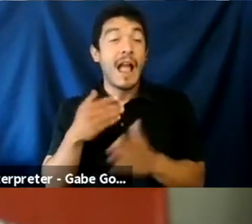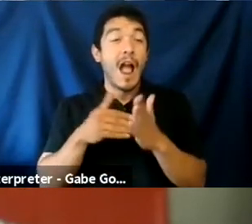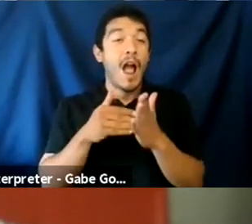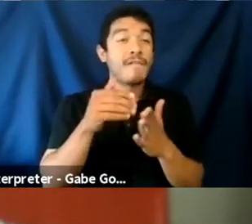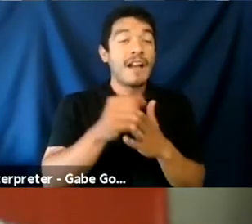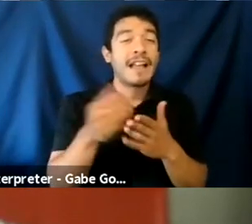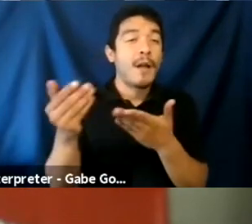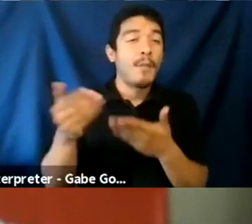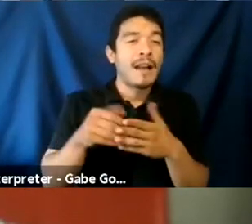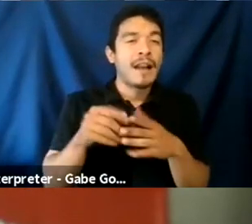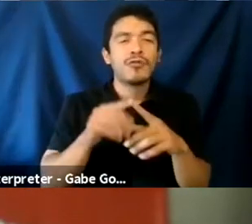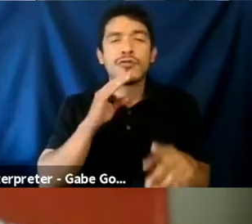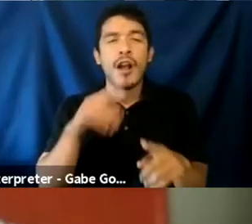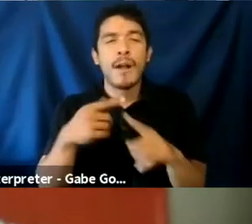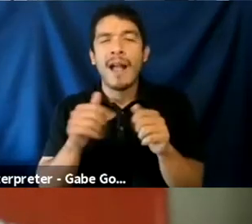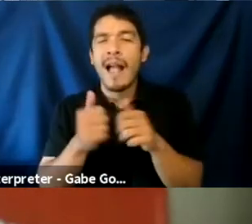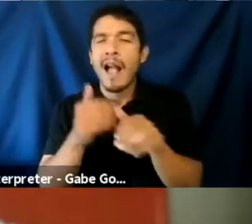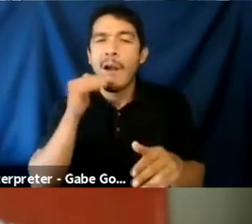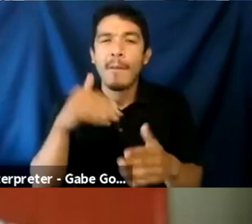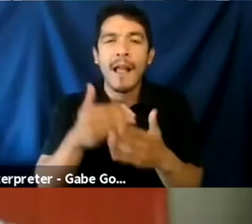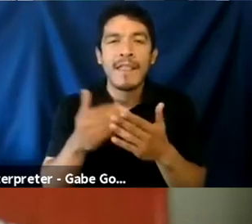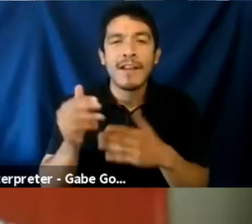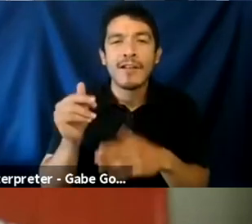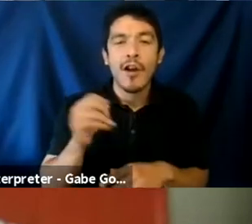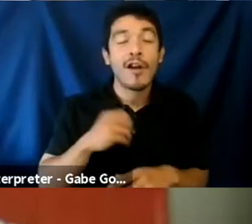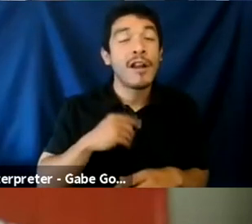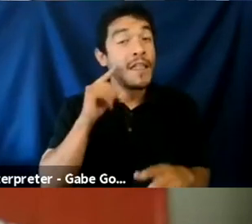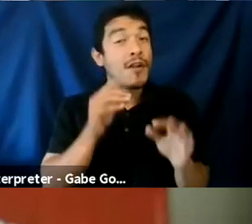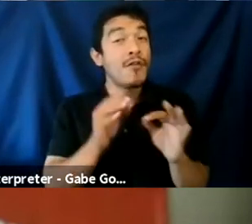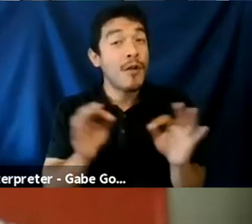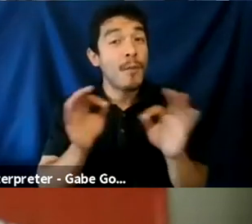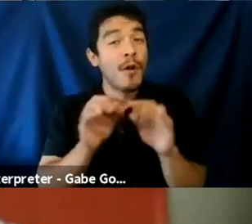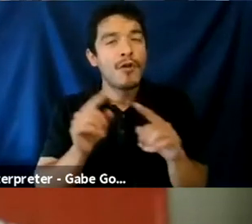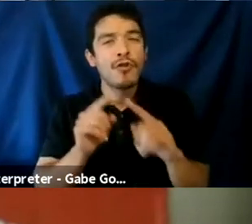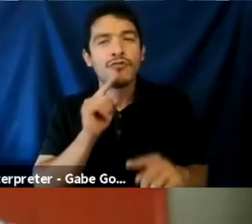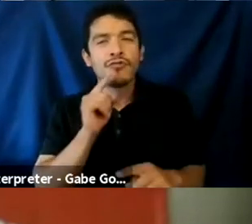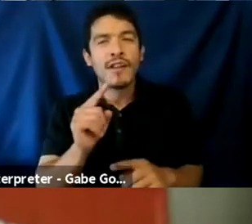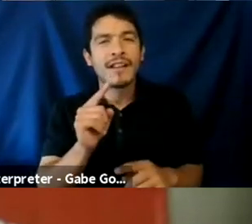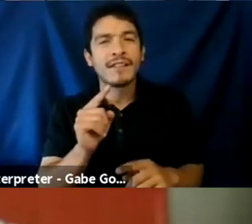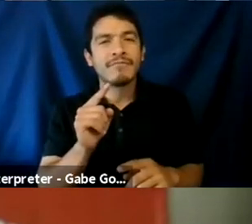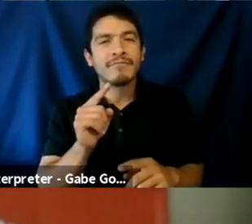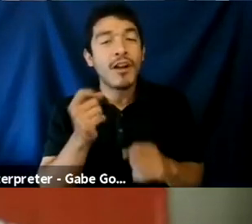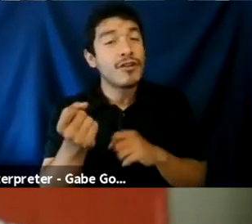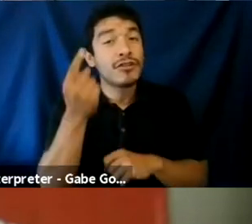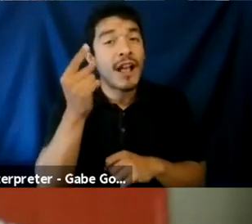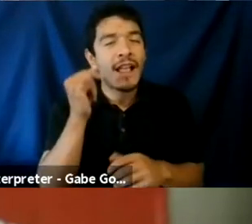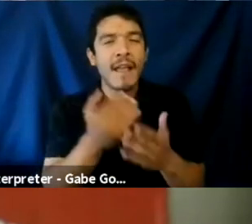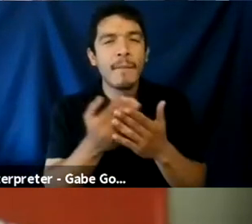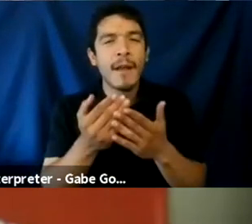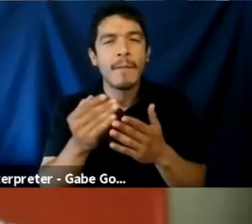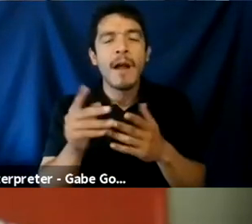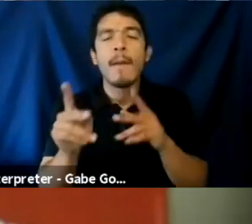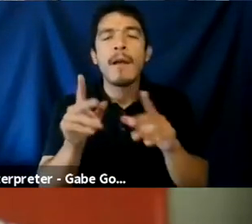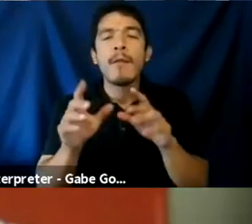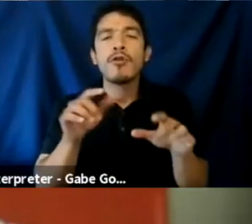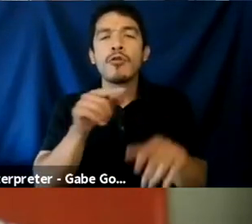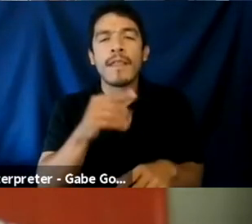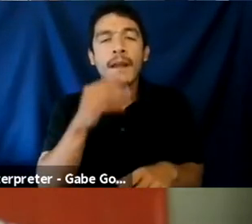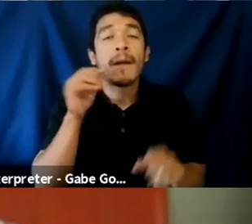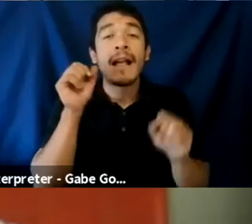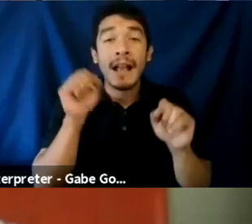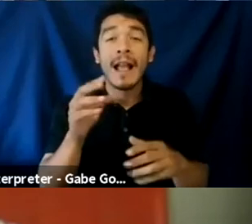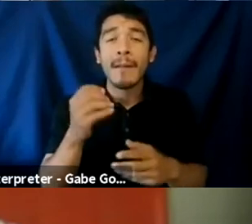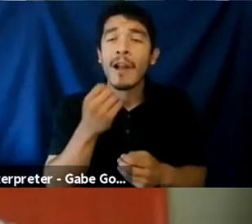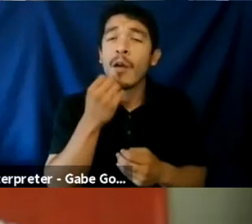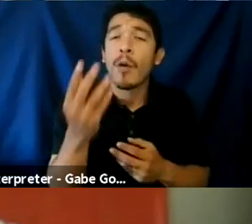in to talk about how bad things are. And I think it's really important to just acknowledge that like people do this because it is a war. It can be warm